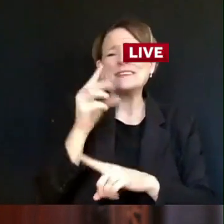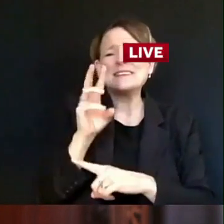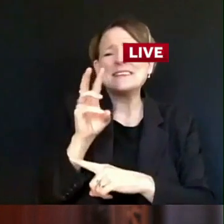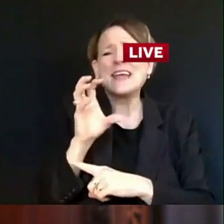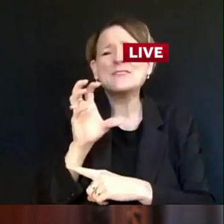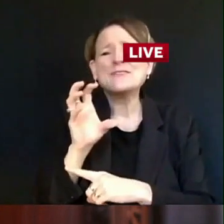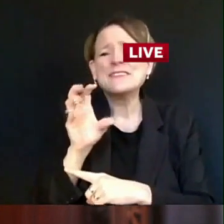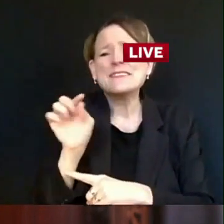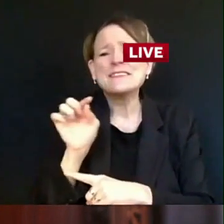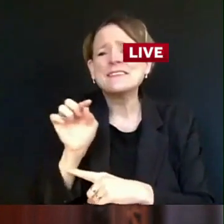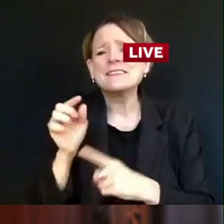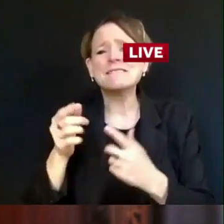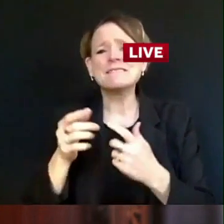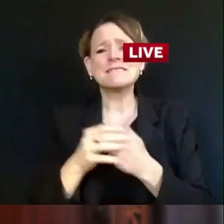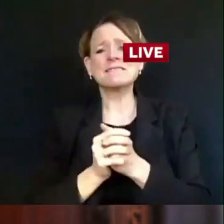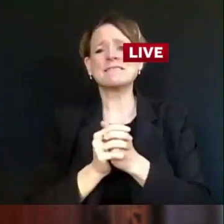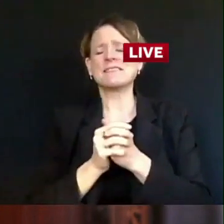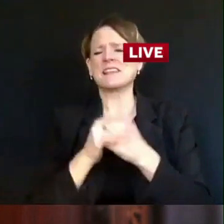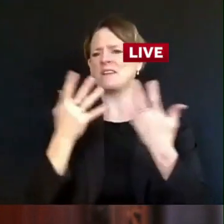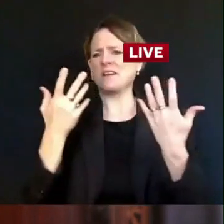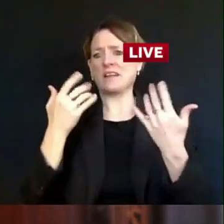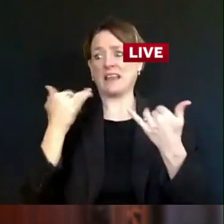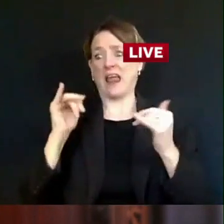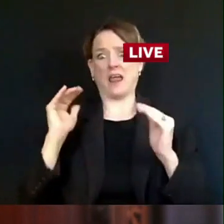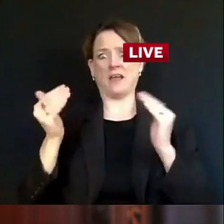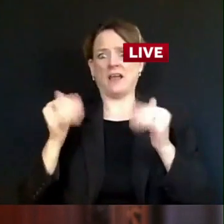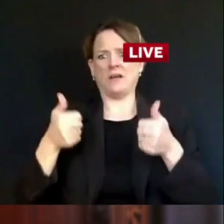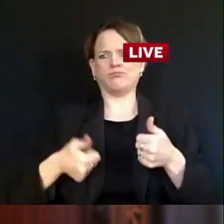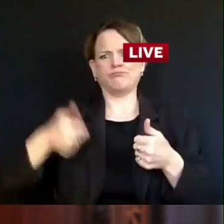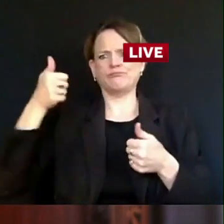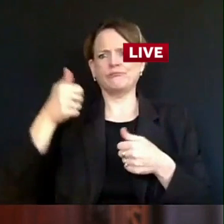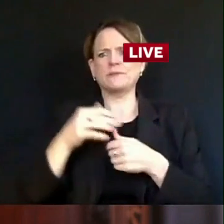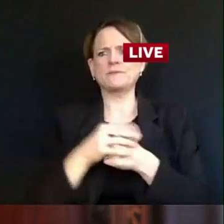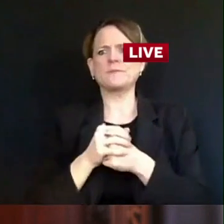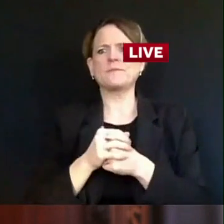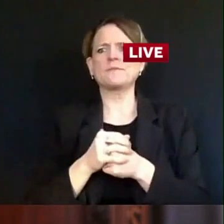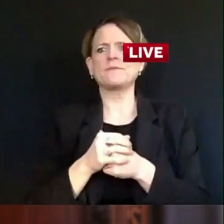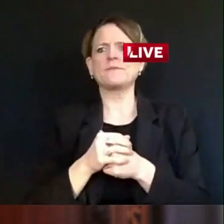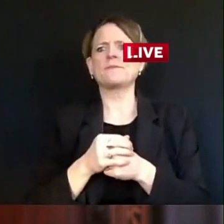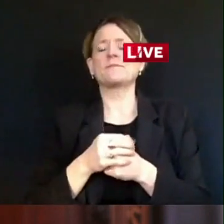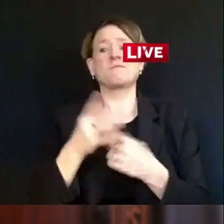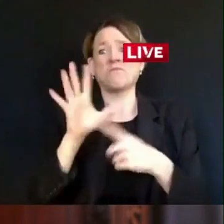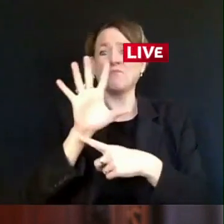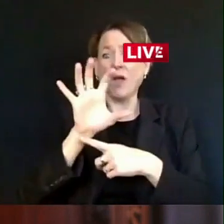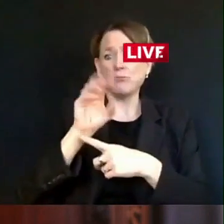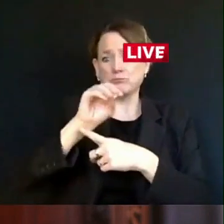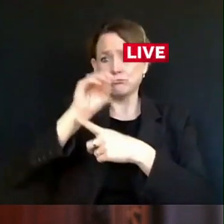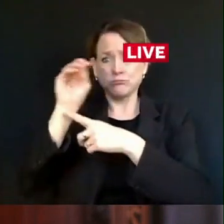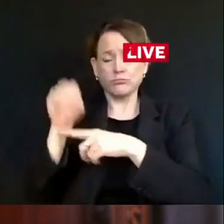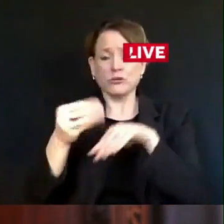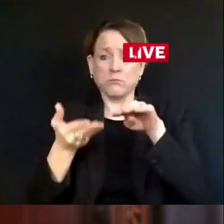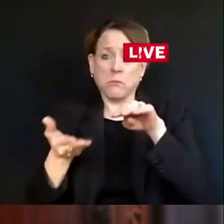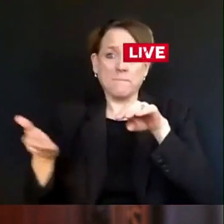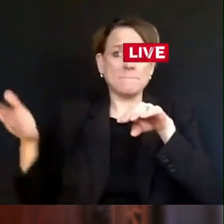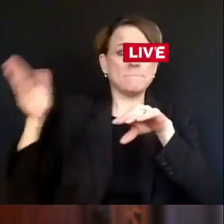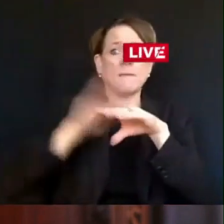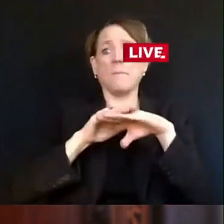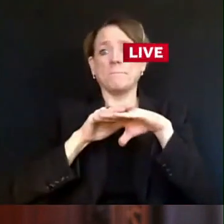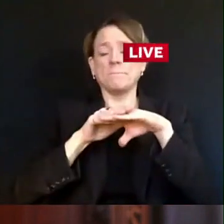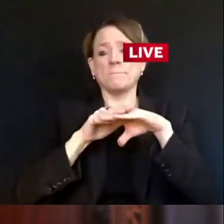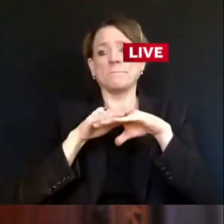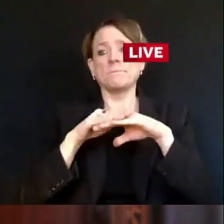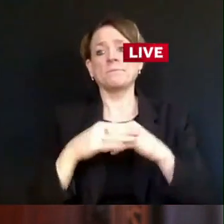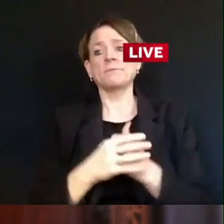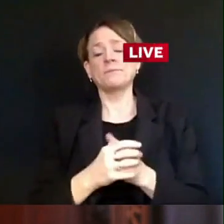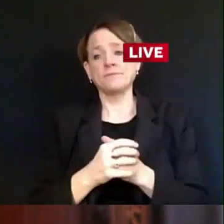over 500%. And our seven-day average of daily deaths is higher than it ever has